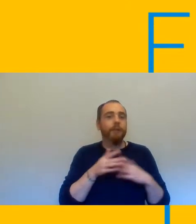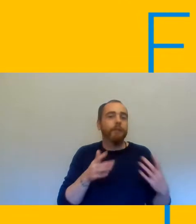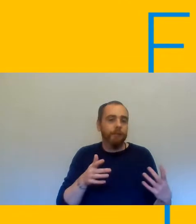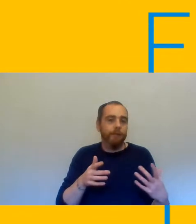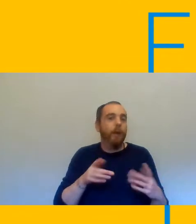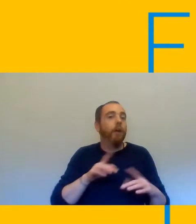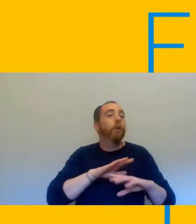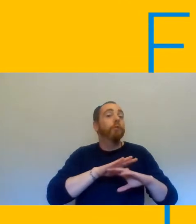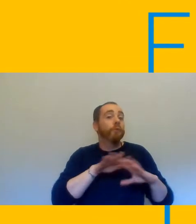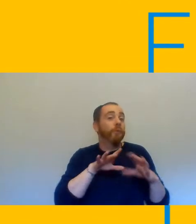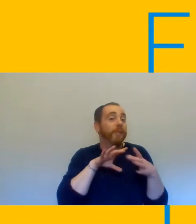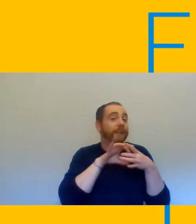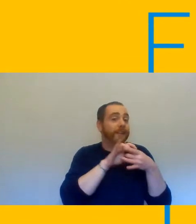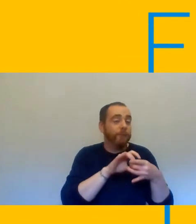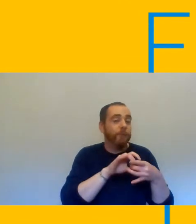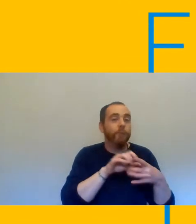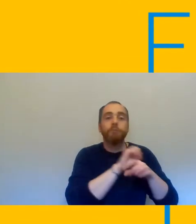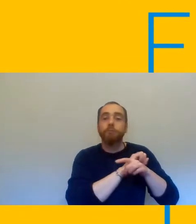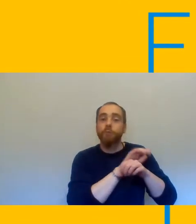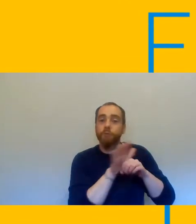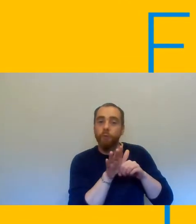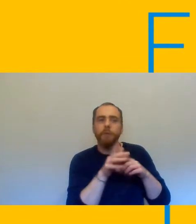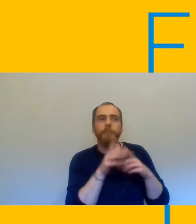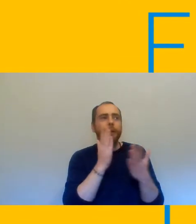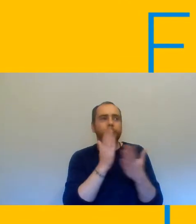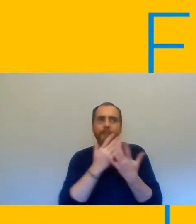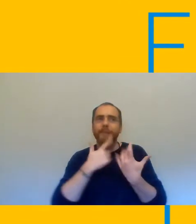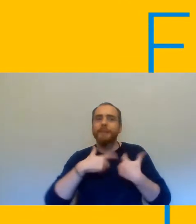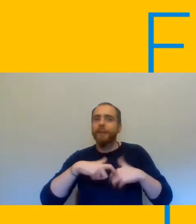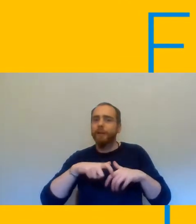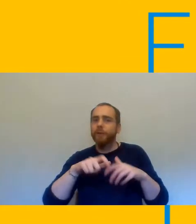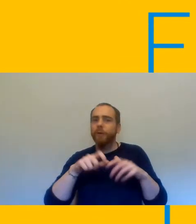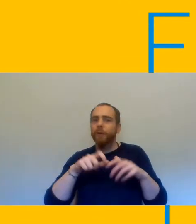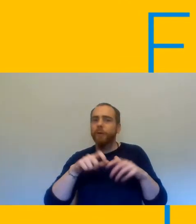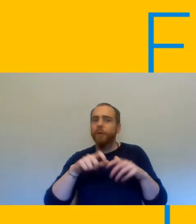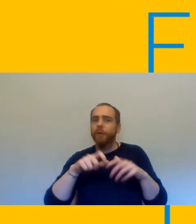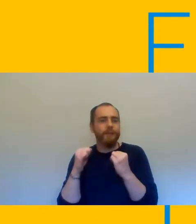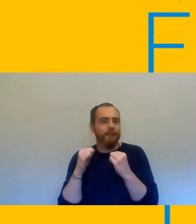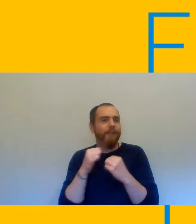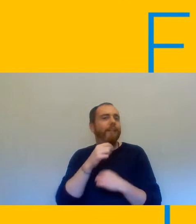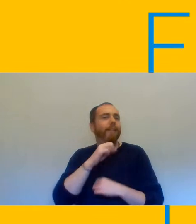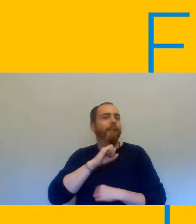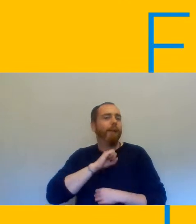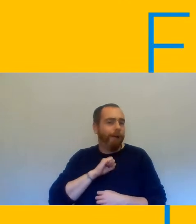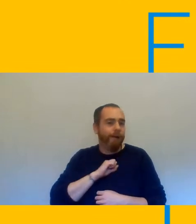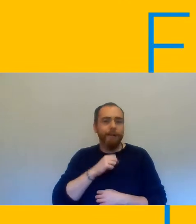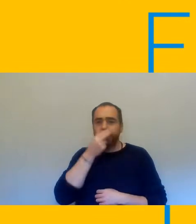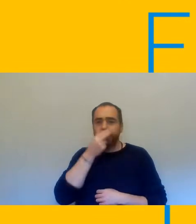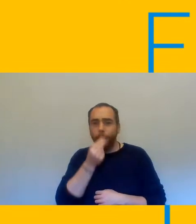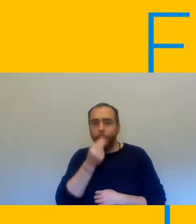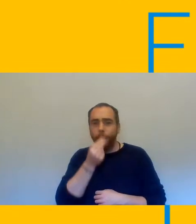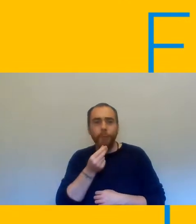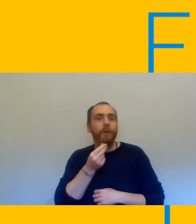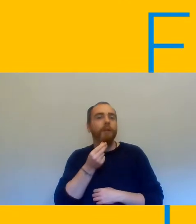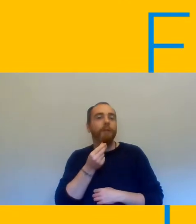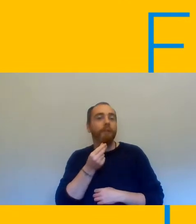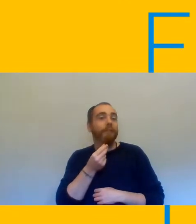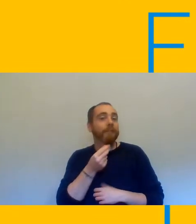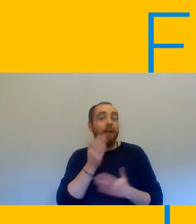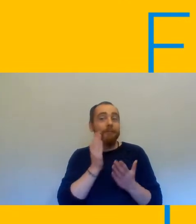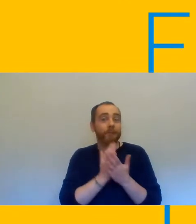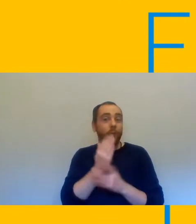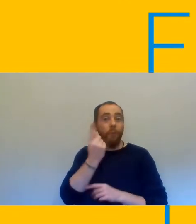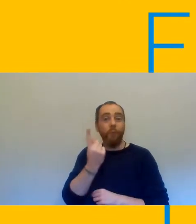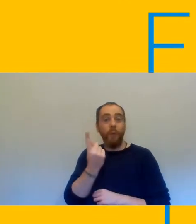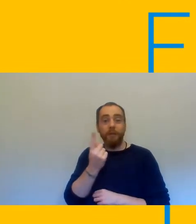winter comes coughs colds and everything else that goes what goes with that and it all it takes is for one member of staff one tutor to go off